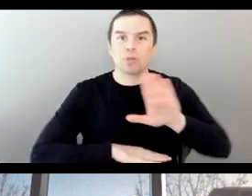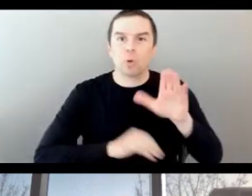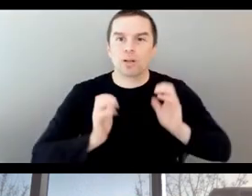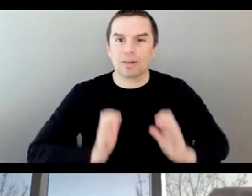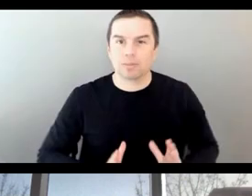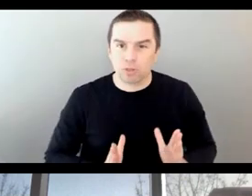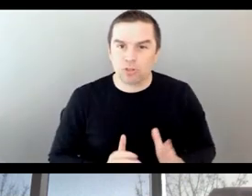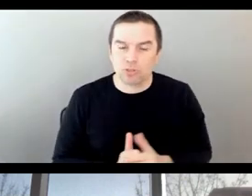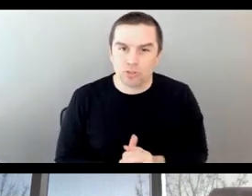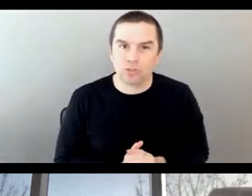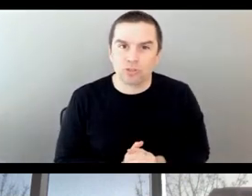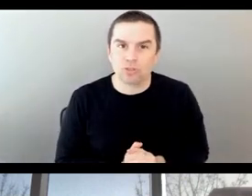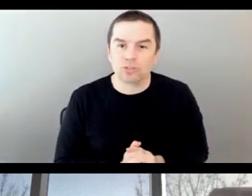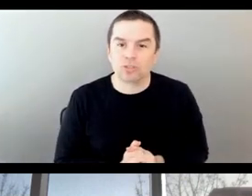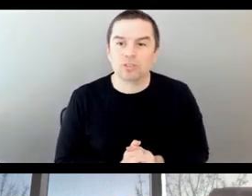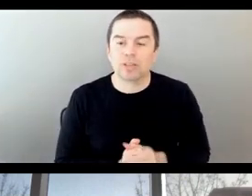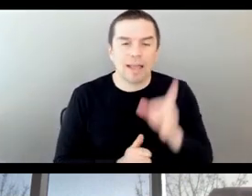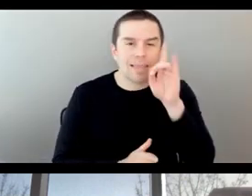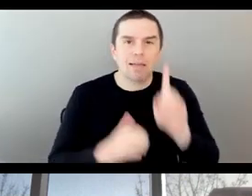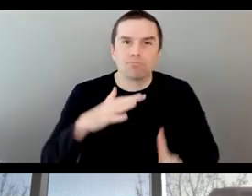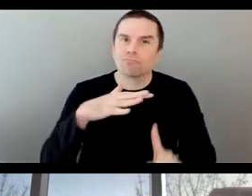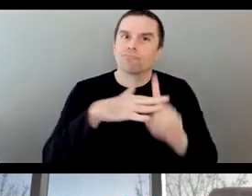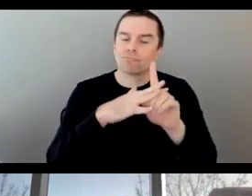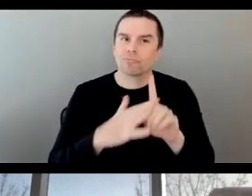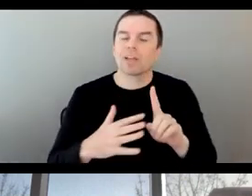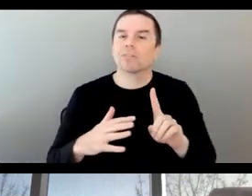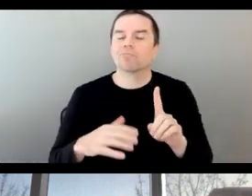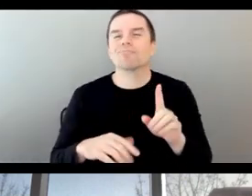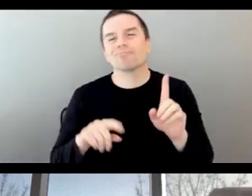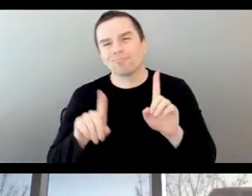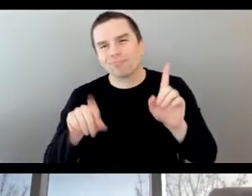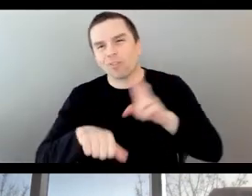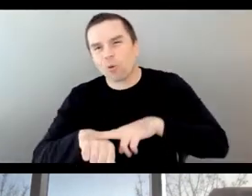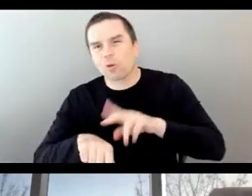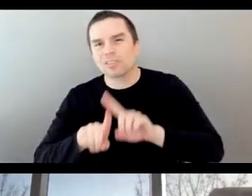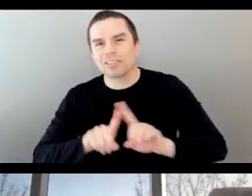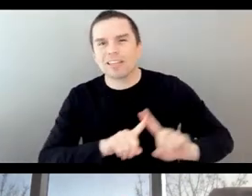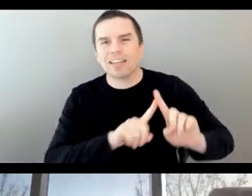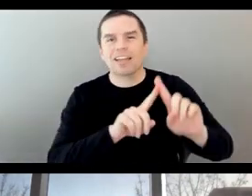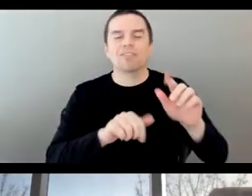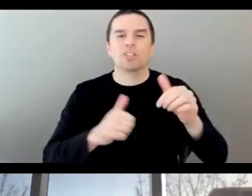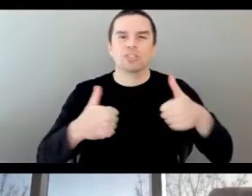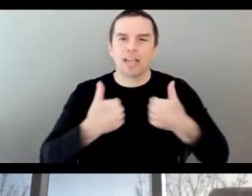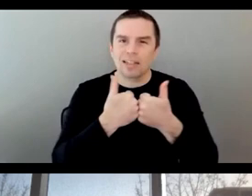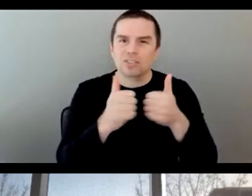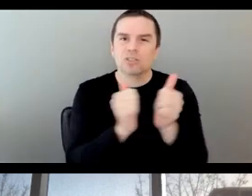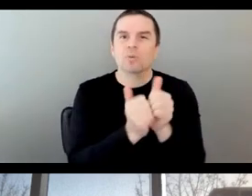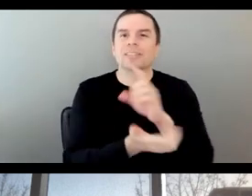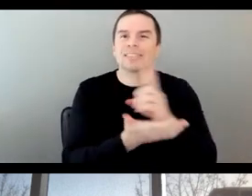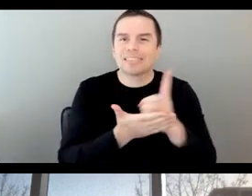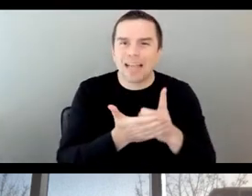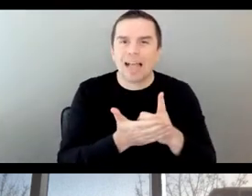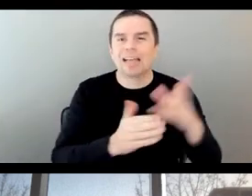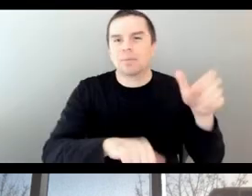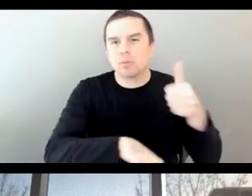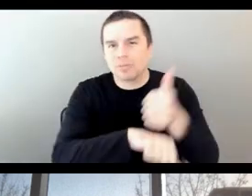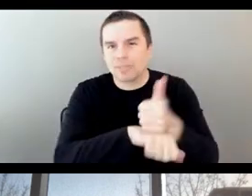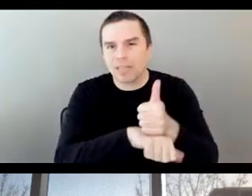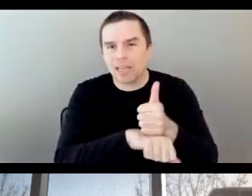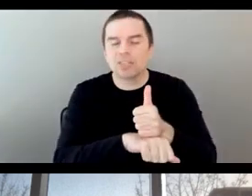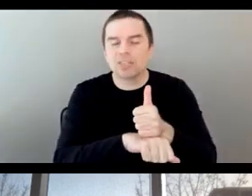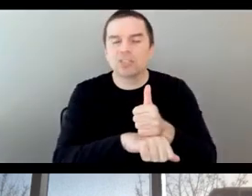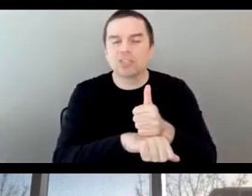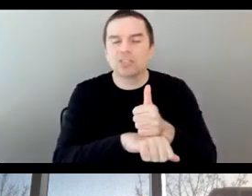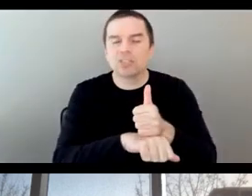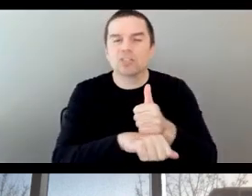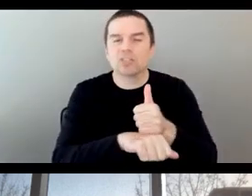through the design process and through some of the integration and implementation process. But, you at the end of the day, Steve, I'm an engineer. And,